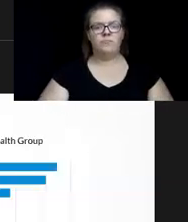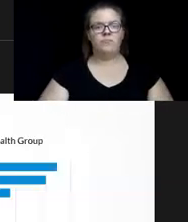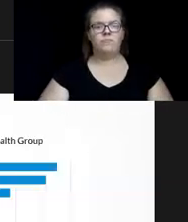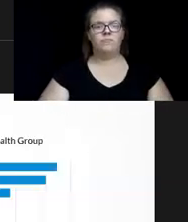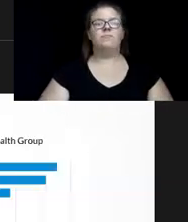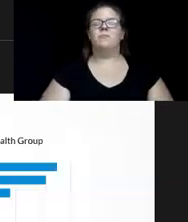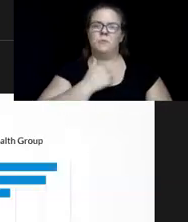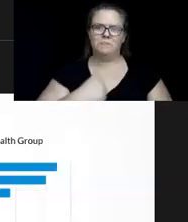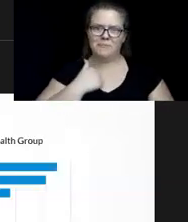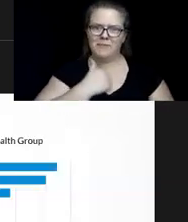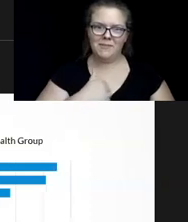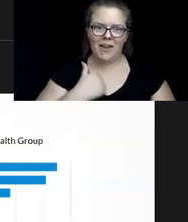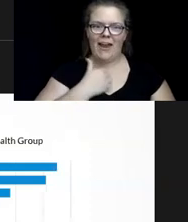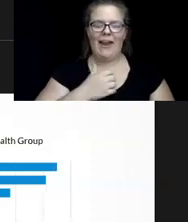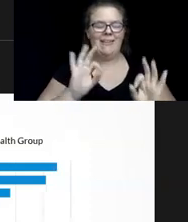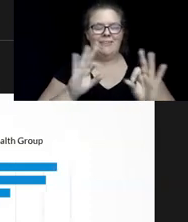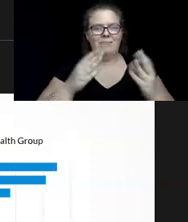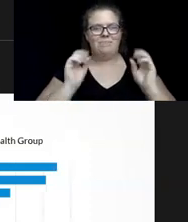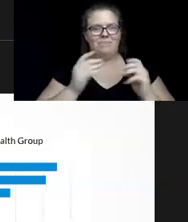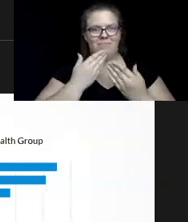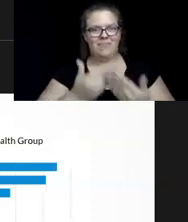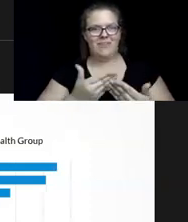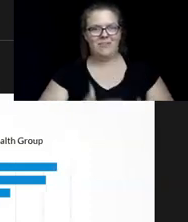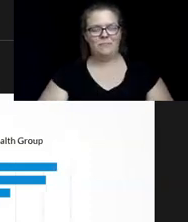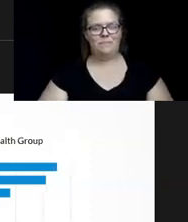Sorry about that. There we go. Thank you. Perfect.